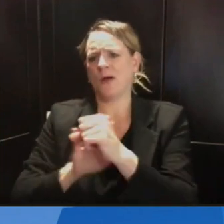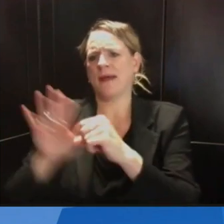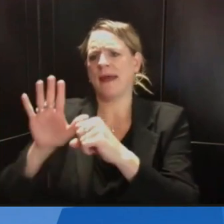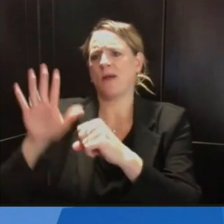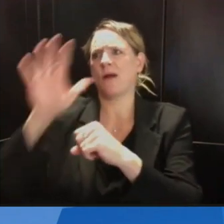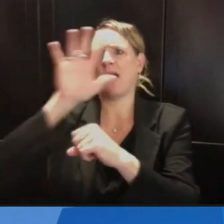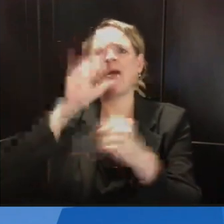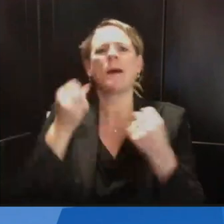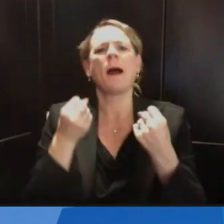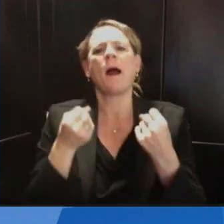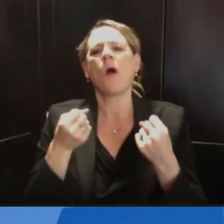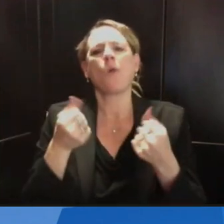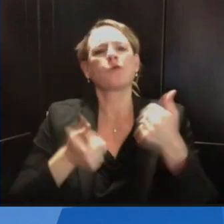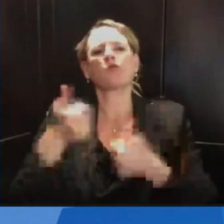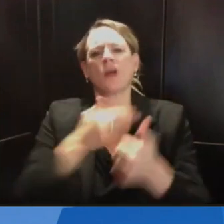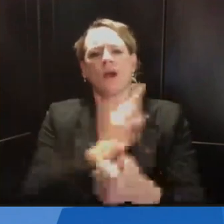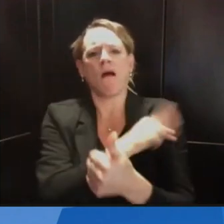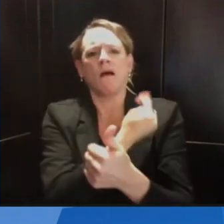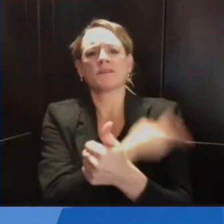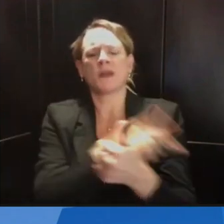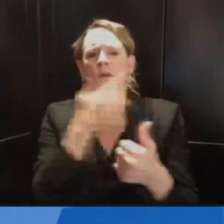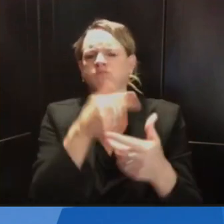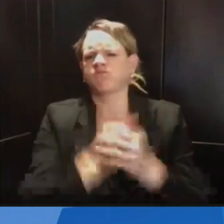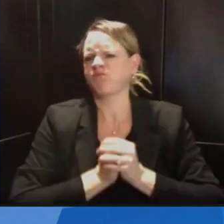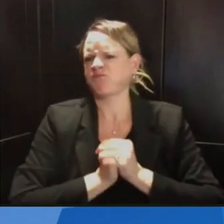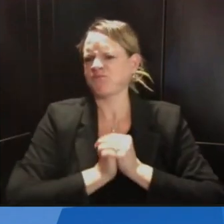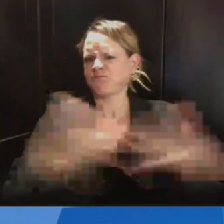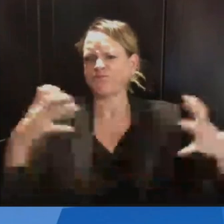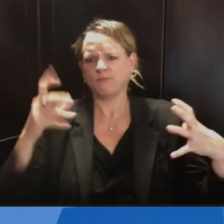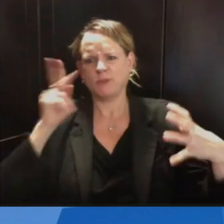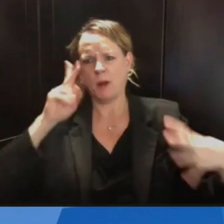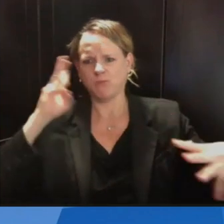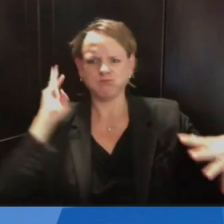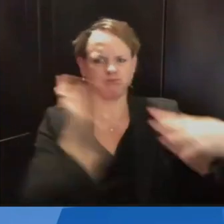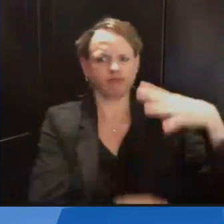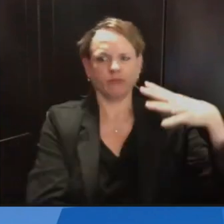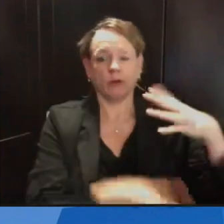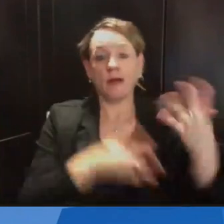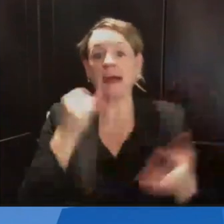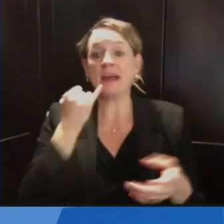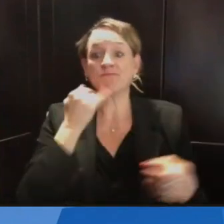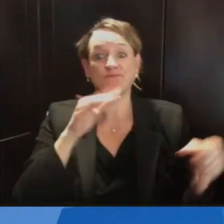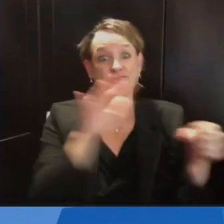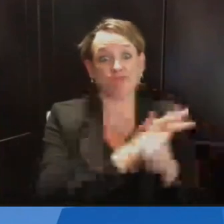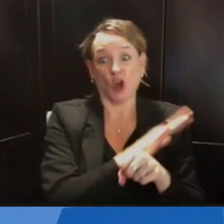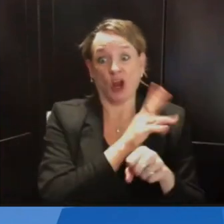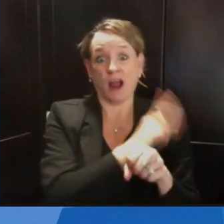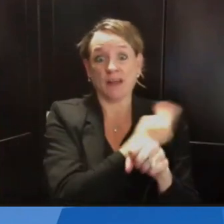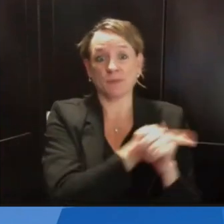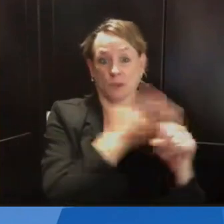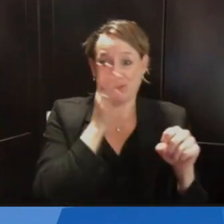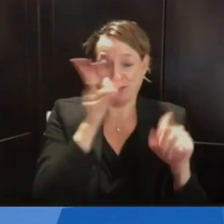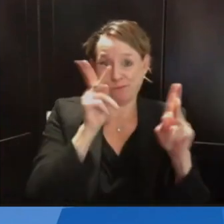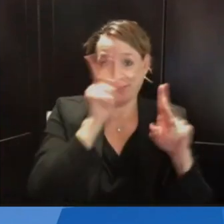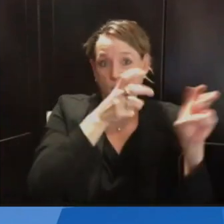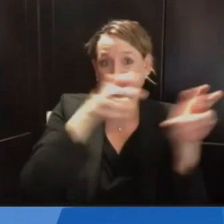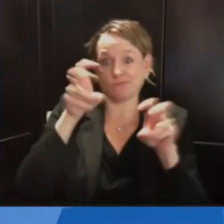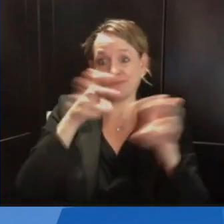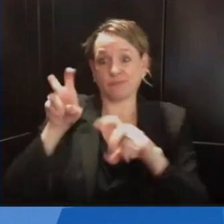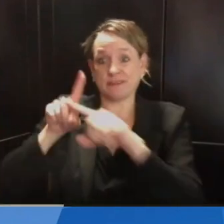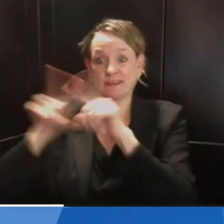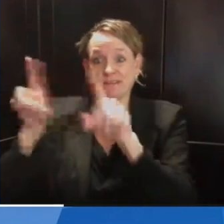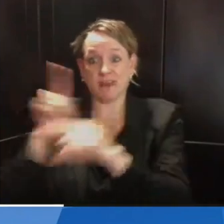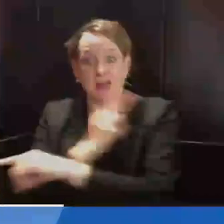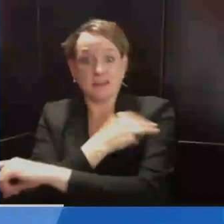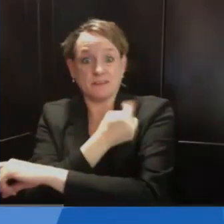some of those patients be moved to other hospitals like in Madison if those hospitals become overwhelmed